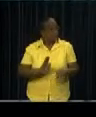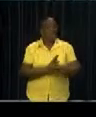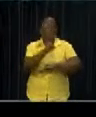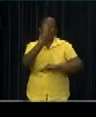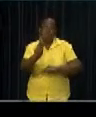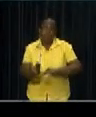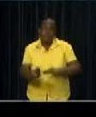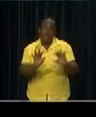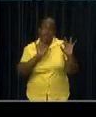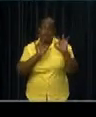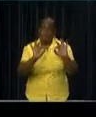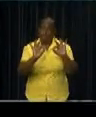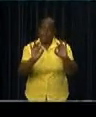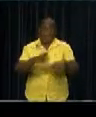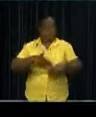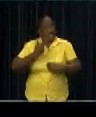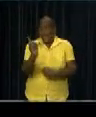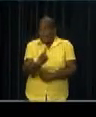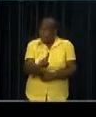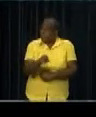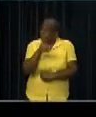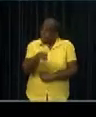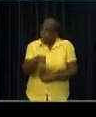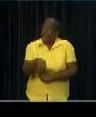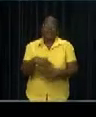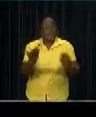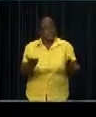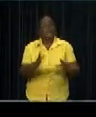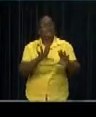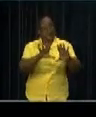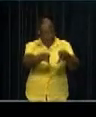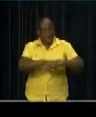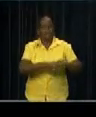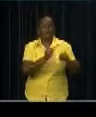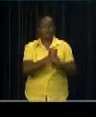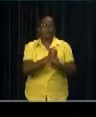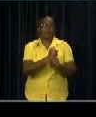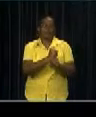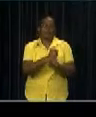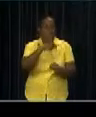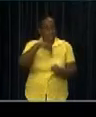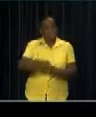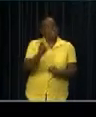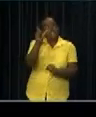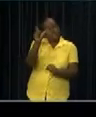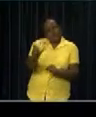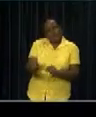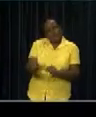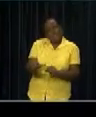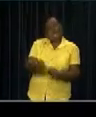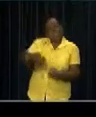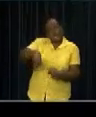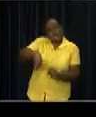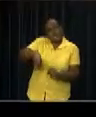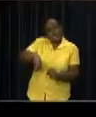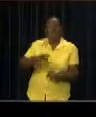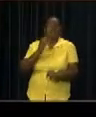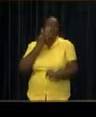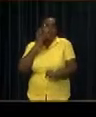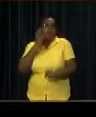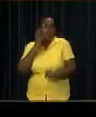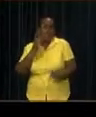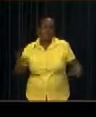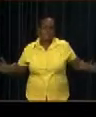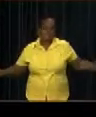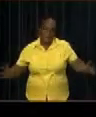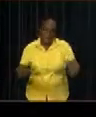government, have not put priority to safety measures. This week, the National Water Rescue produced about 20 new